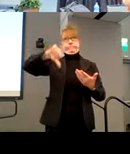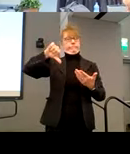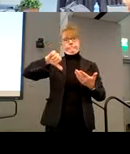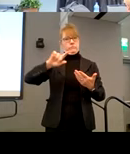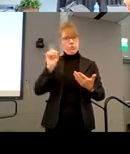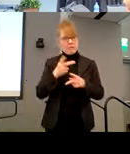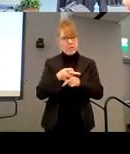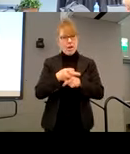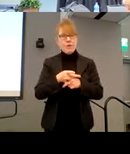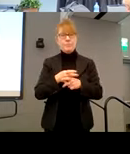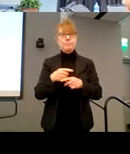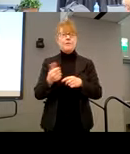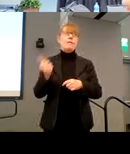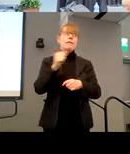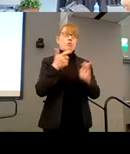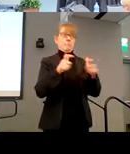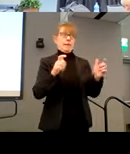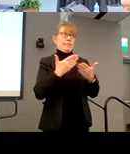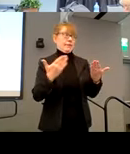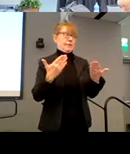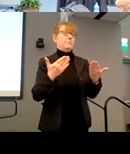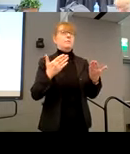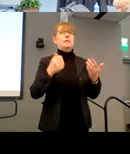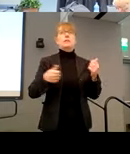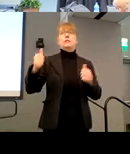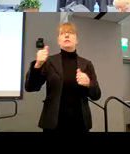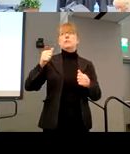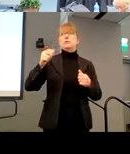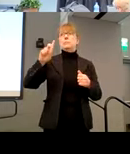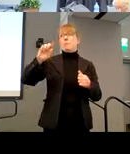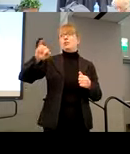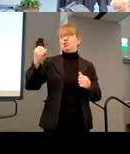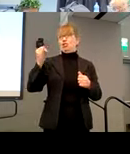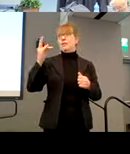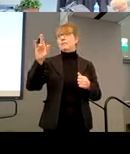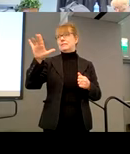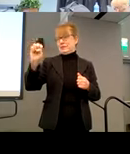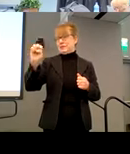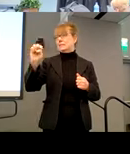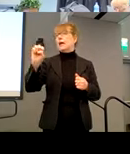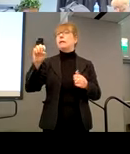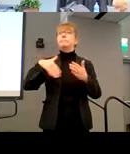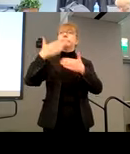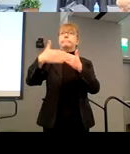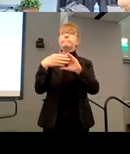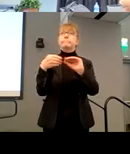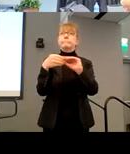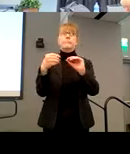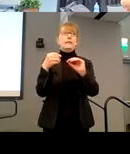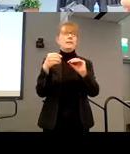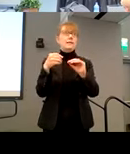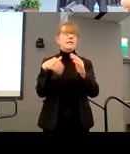then the other big thing is that the Justice Department has said that next April, they are going to, parentheses,